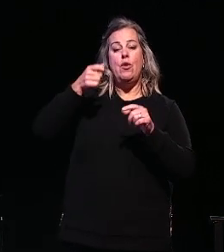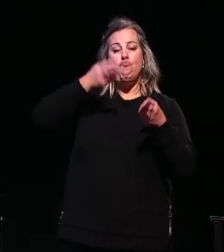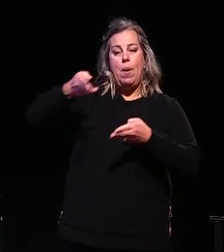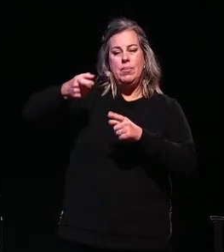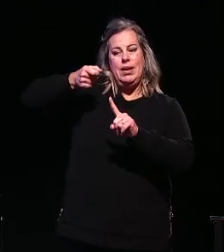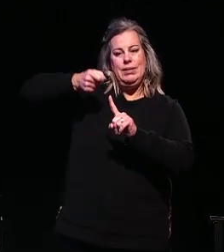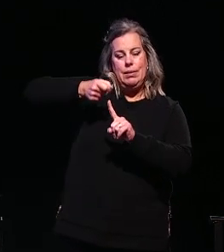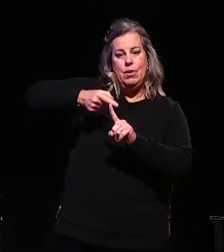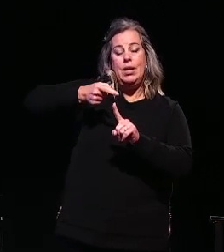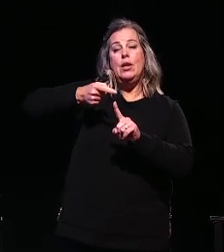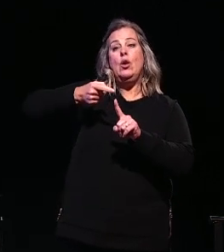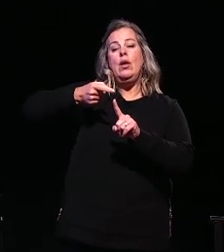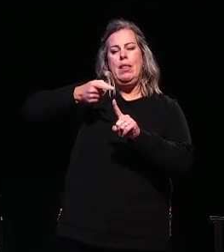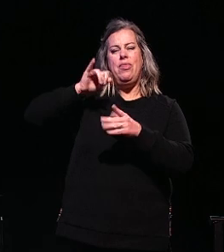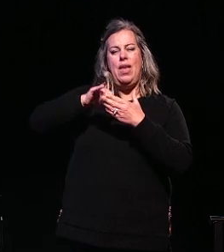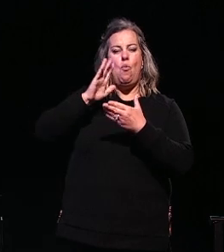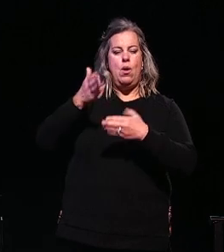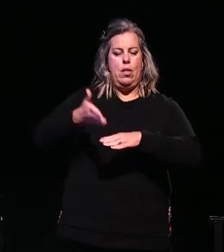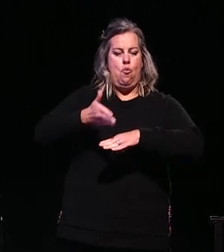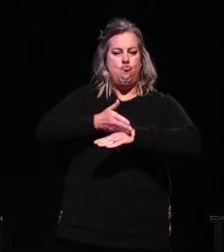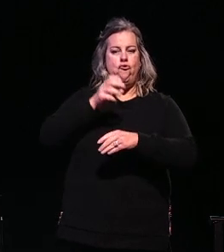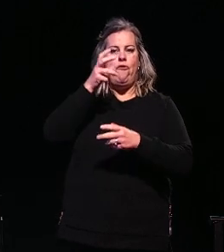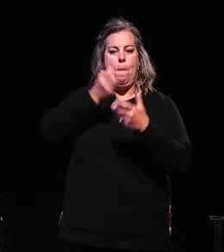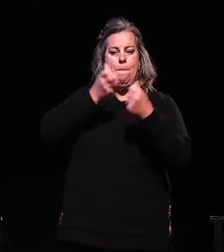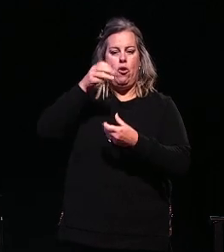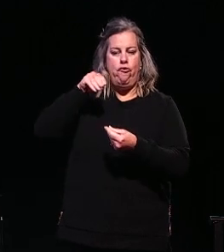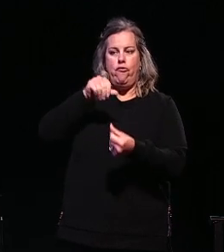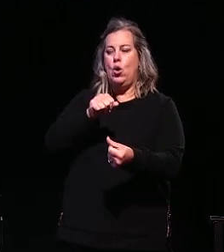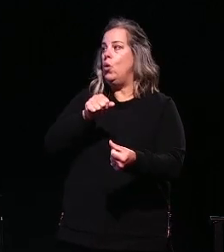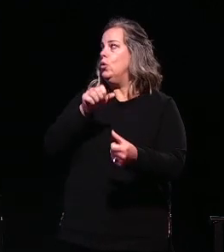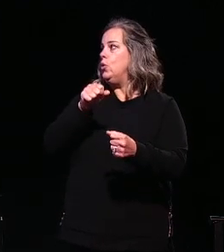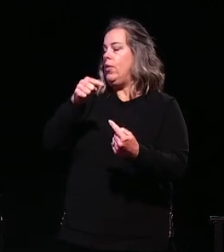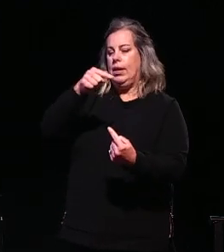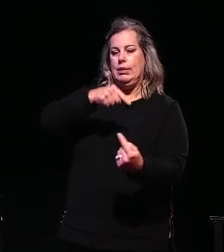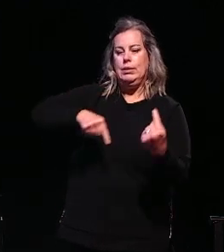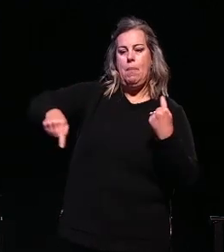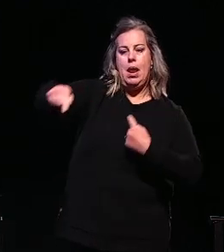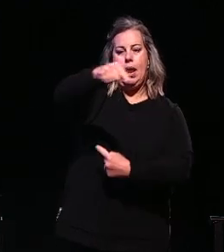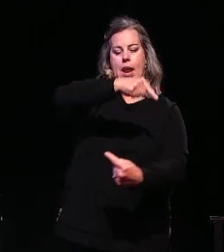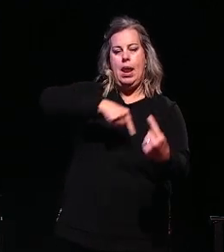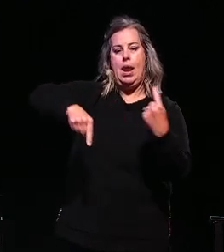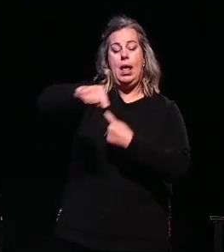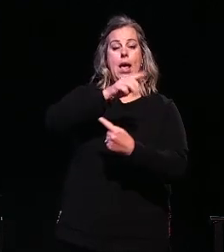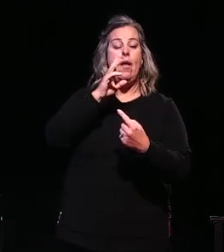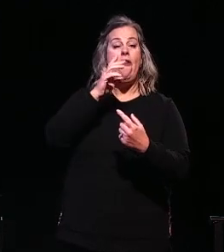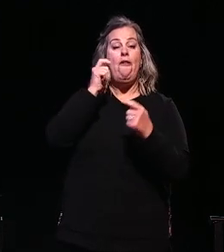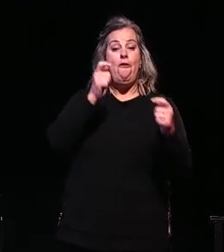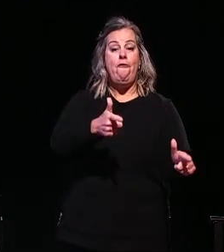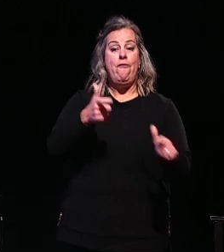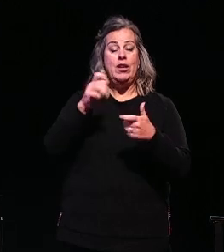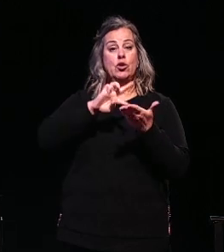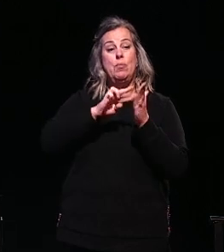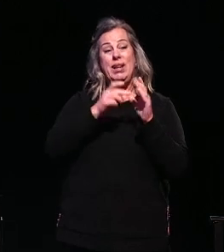By stimulating the cows to let their milk down closer to the entrance, rotary farmers can spin the rotary faster resulting in more cows milked per